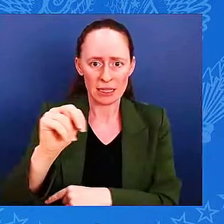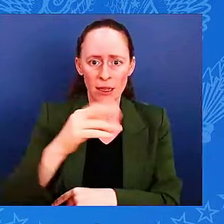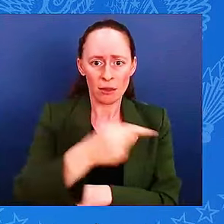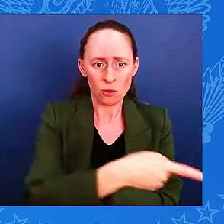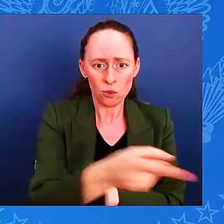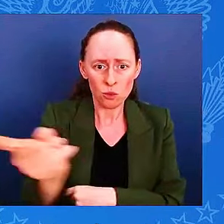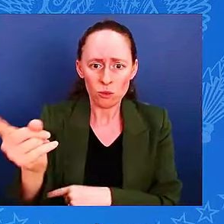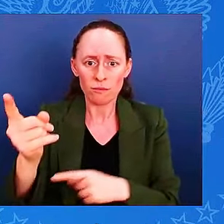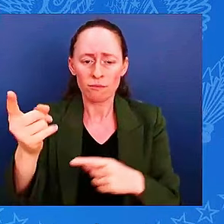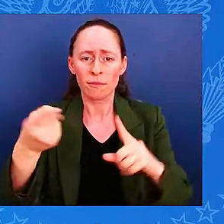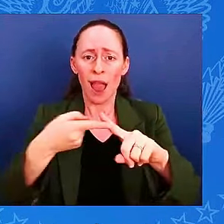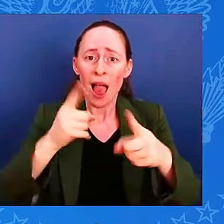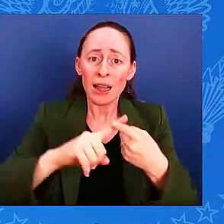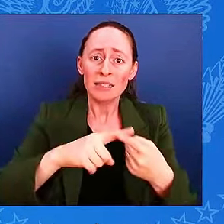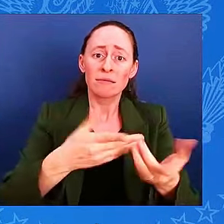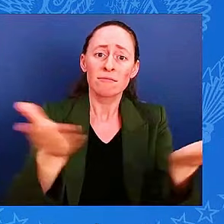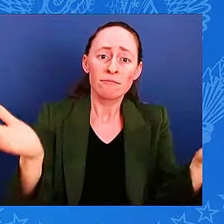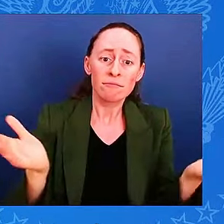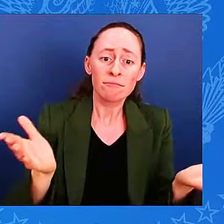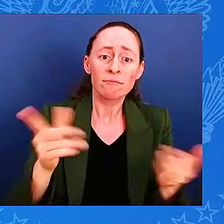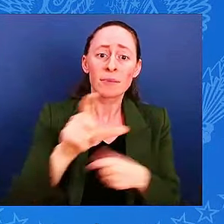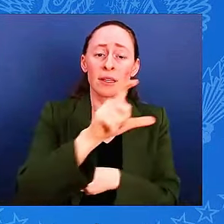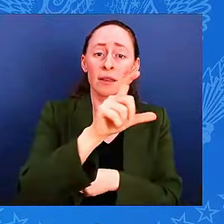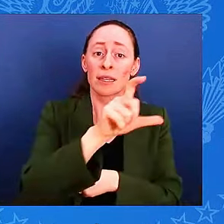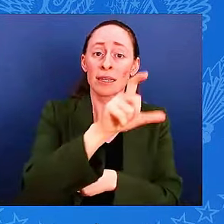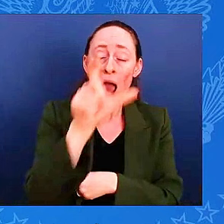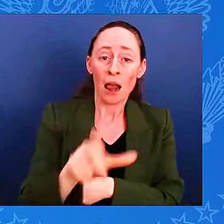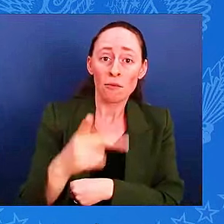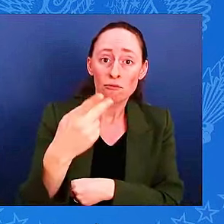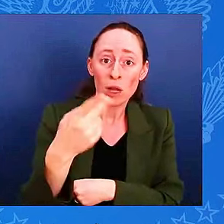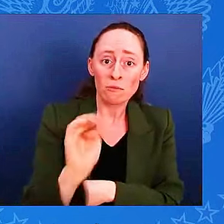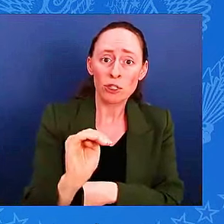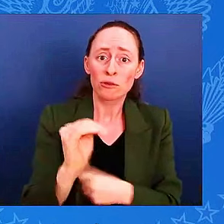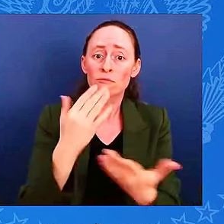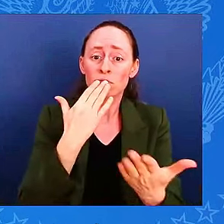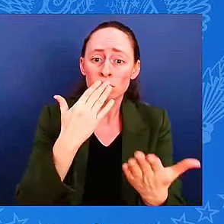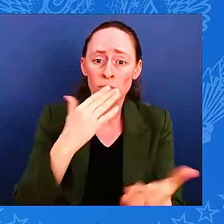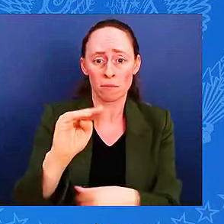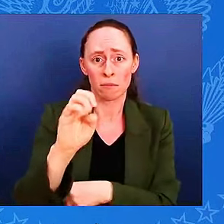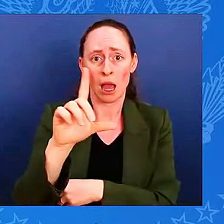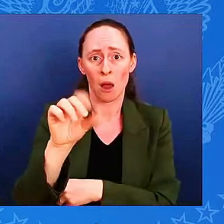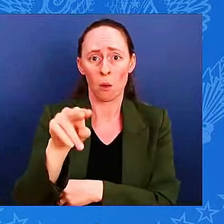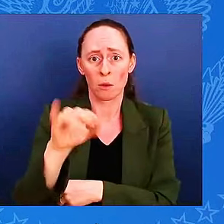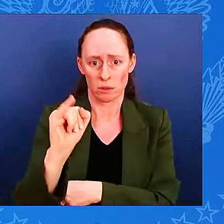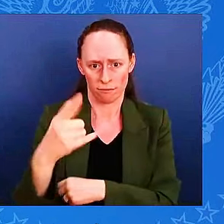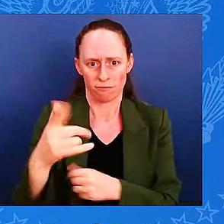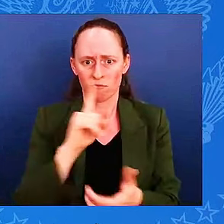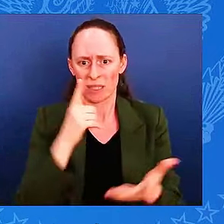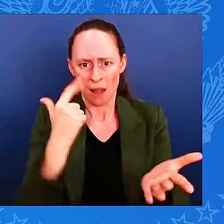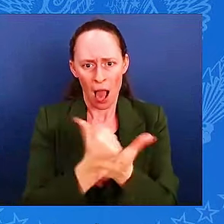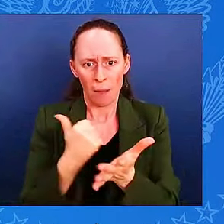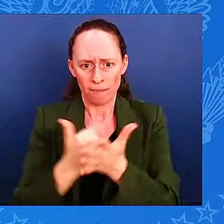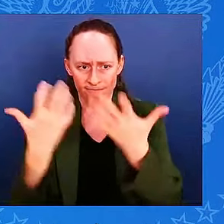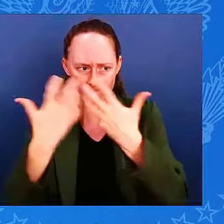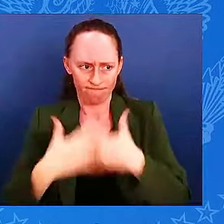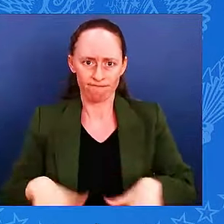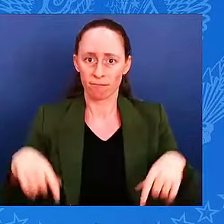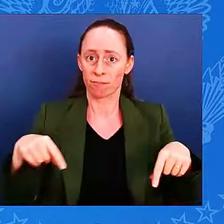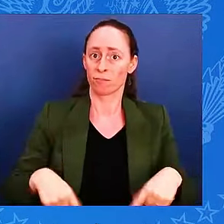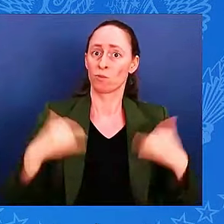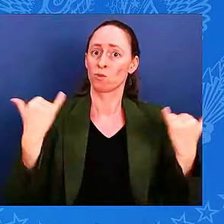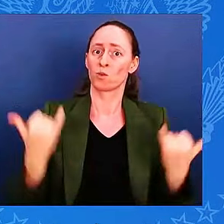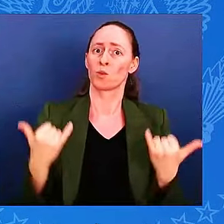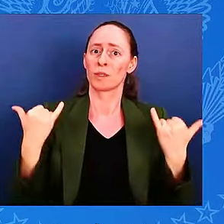Italian Prime Minister, Giorgio Meloni, for their support in organizing today's meeting and for their unwavering